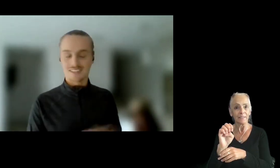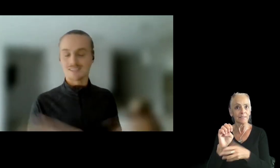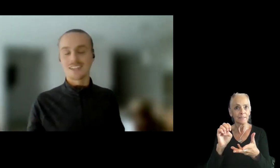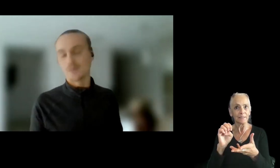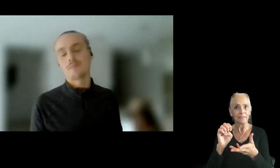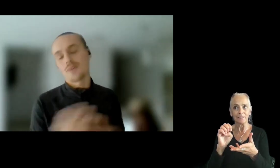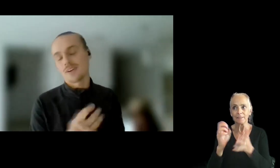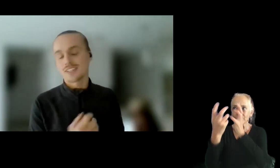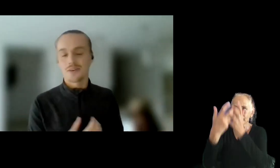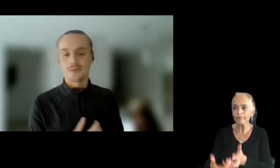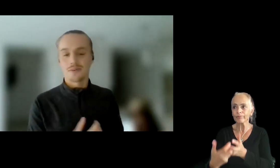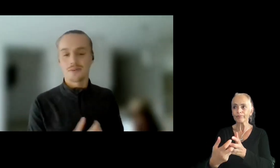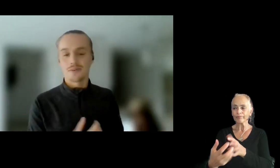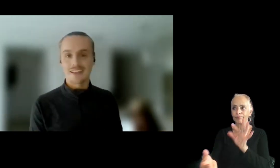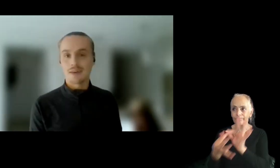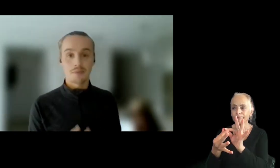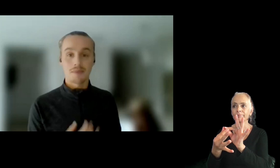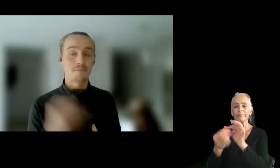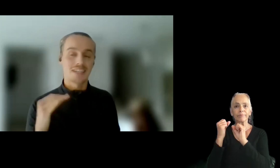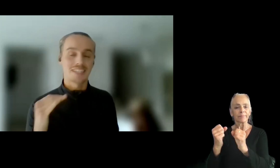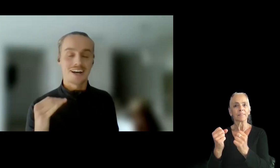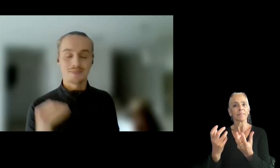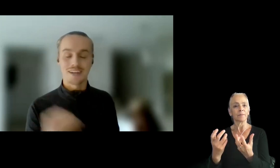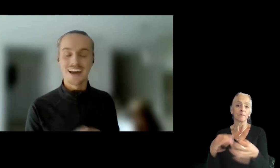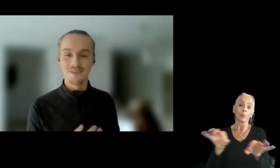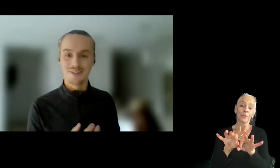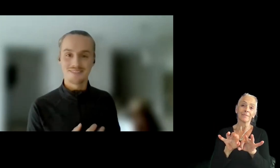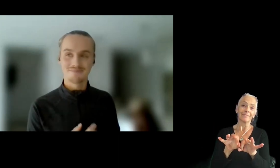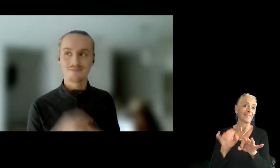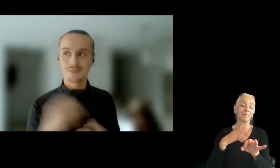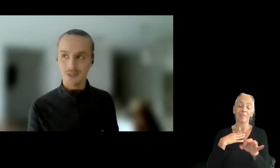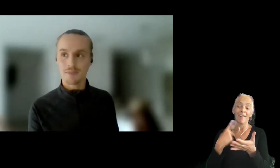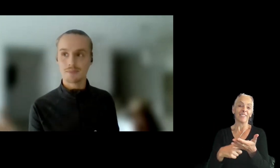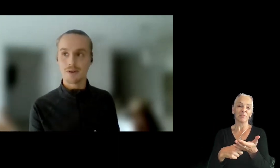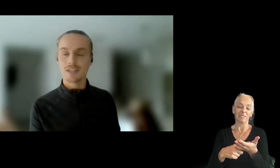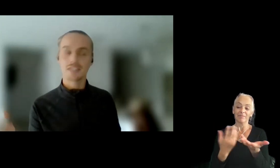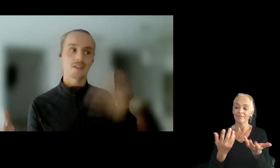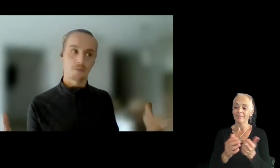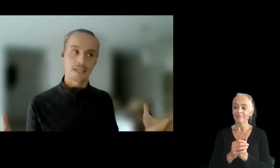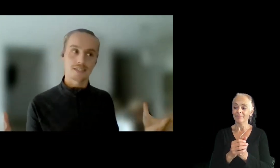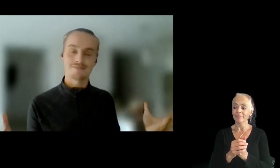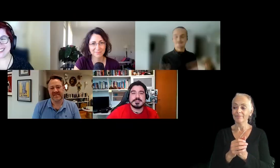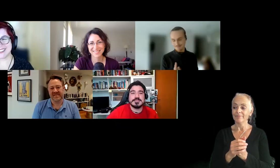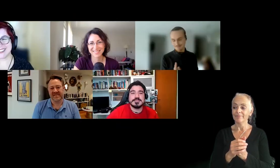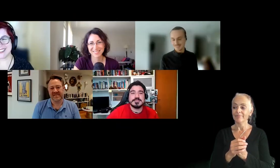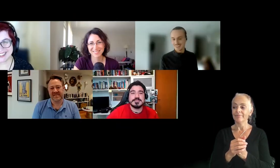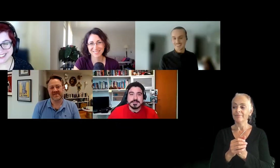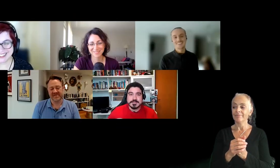is, is so important. So yeah, that would be my basic argument of crappy experience, no players.